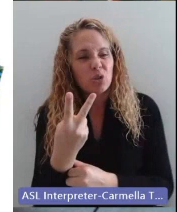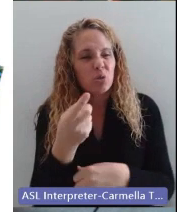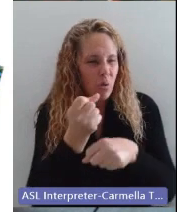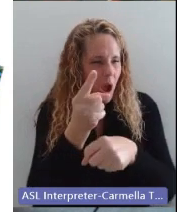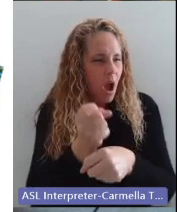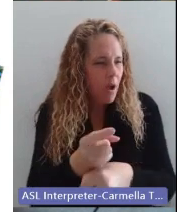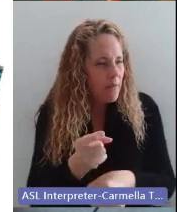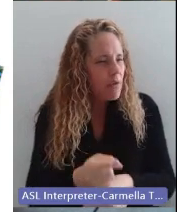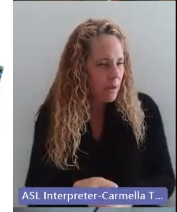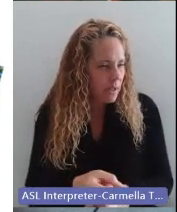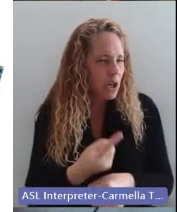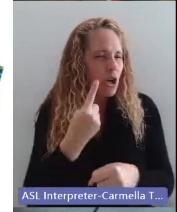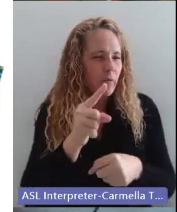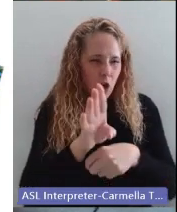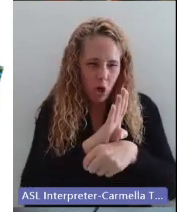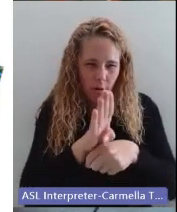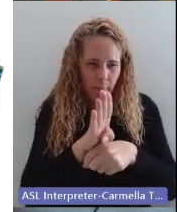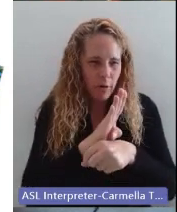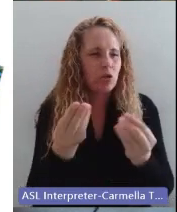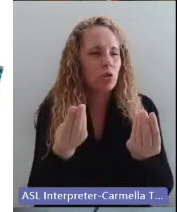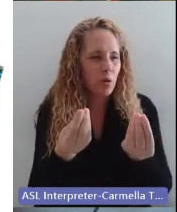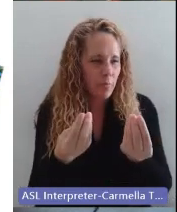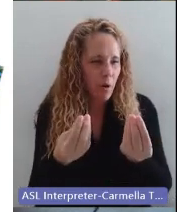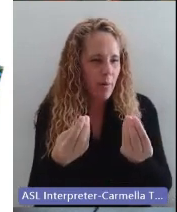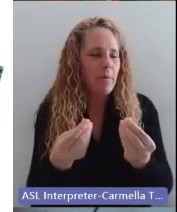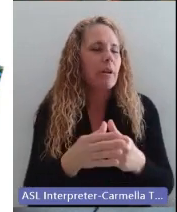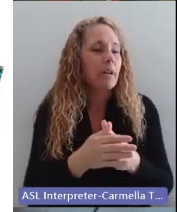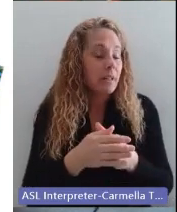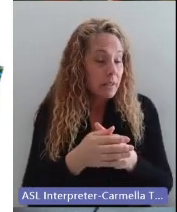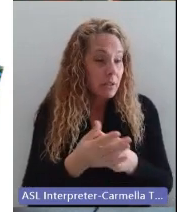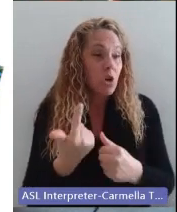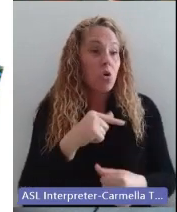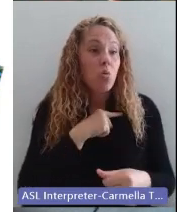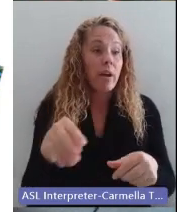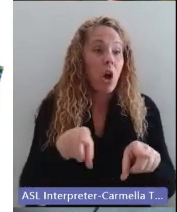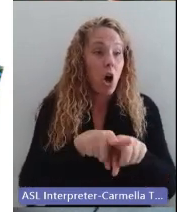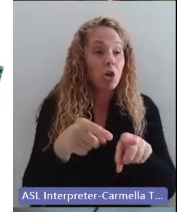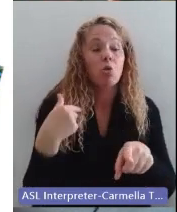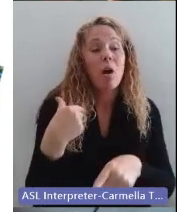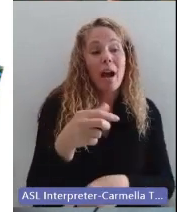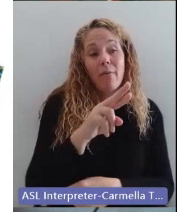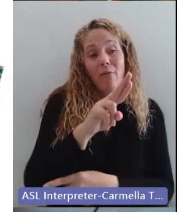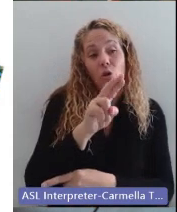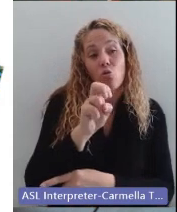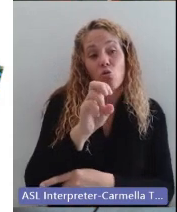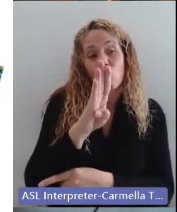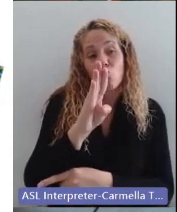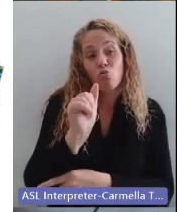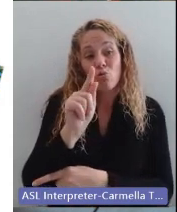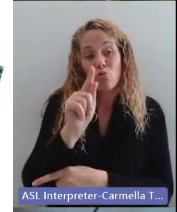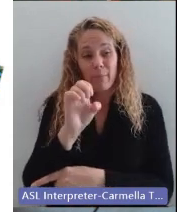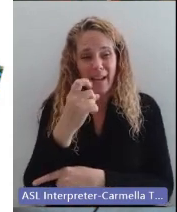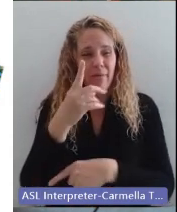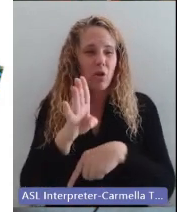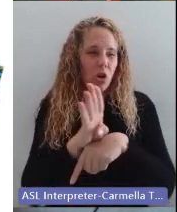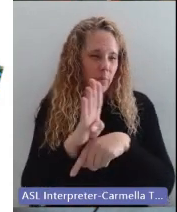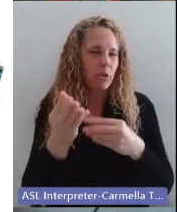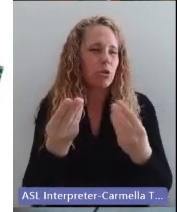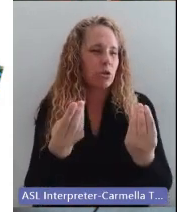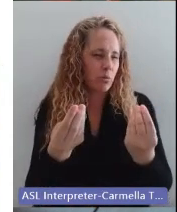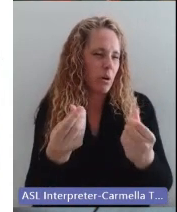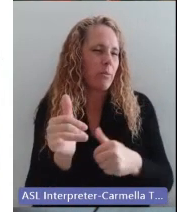year for commercial properties, and we have rebates for our commercial properties as well.